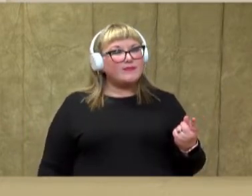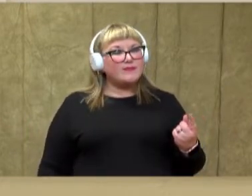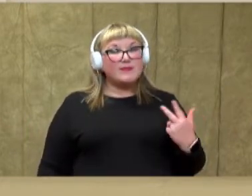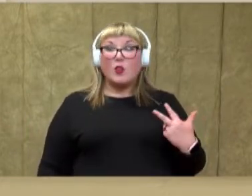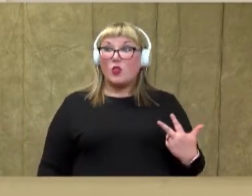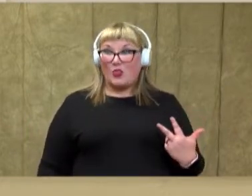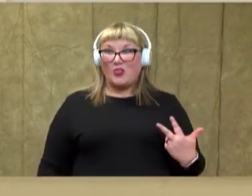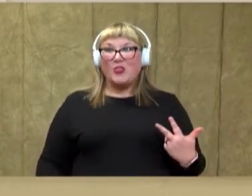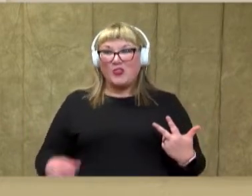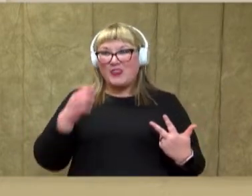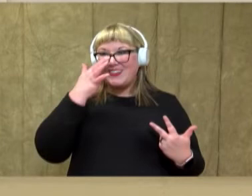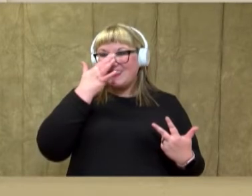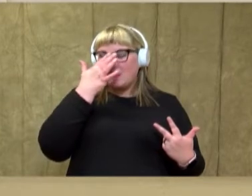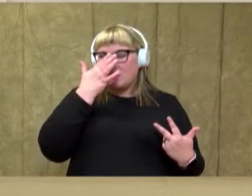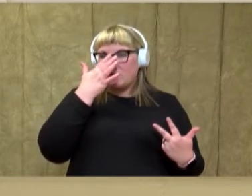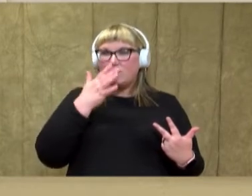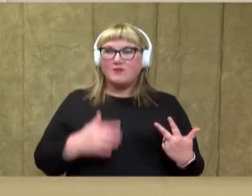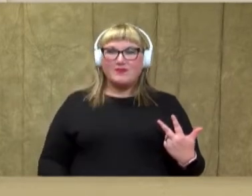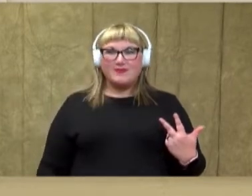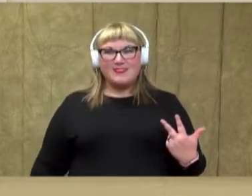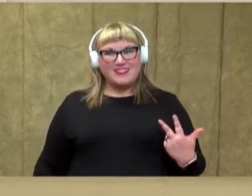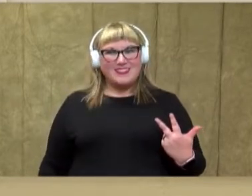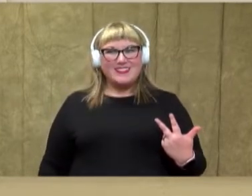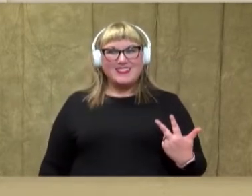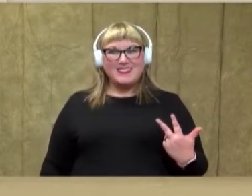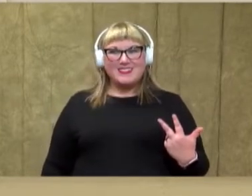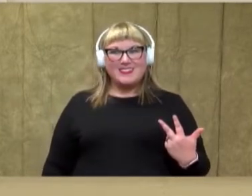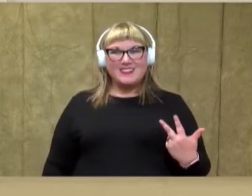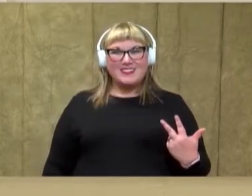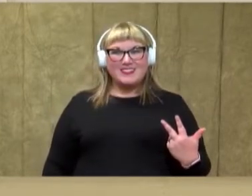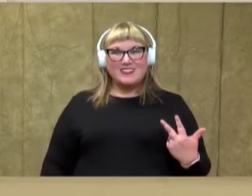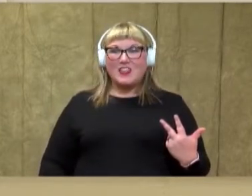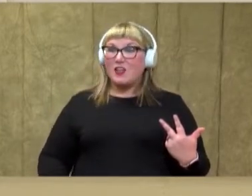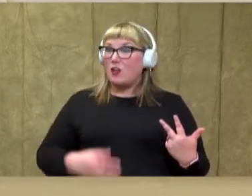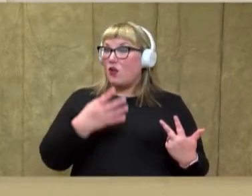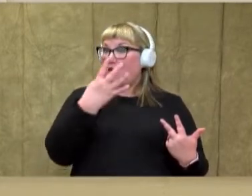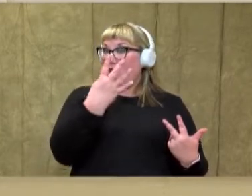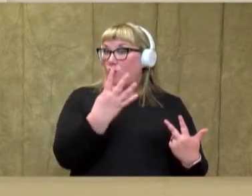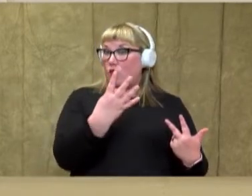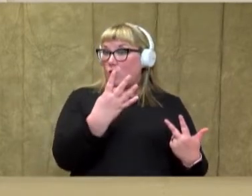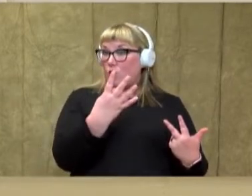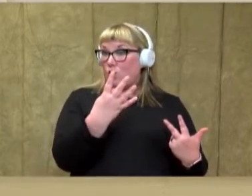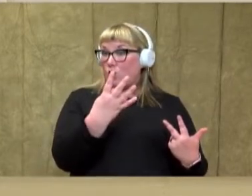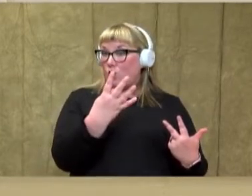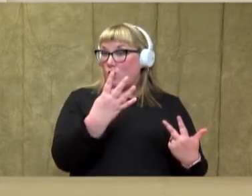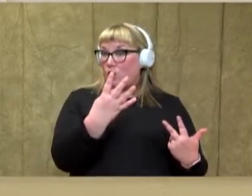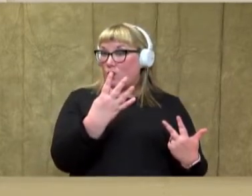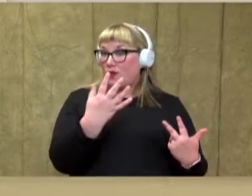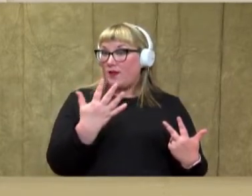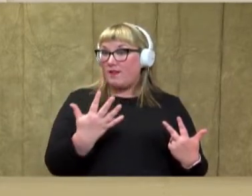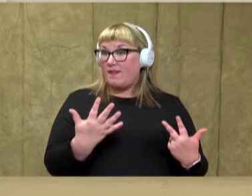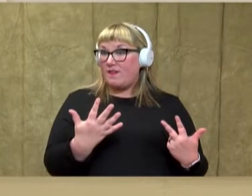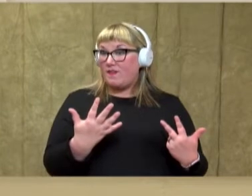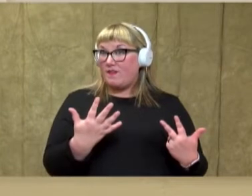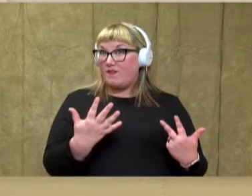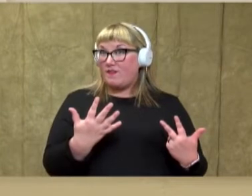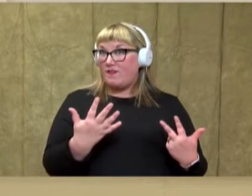You're right. That's the number 3. Let's count on from 3. 3, 4,